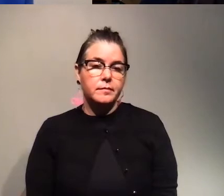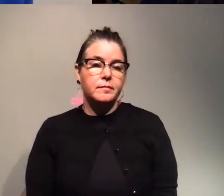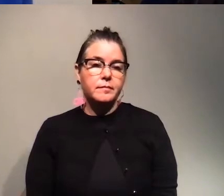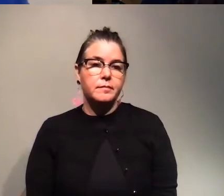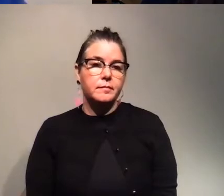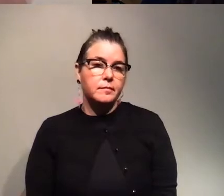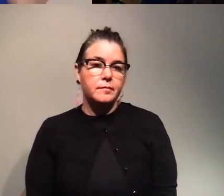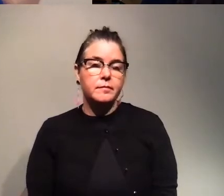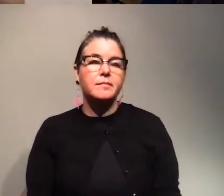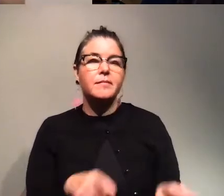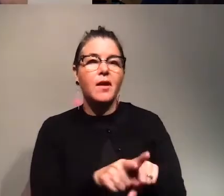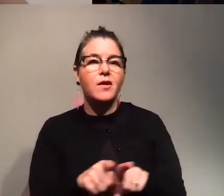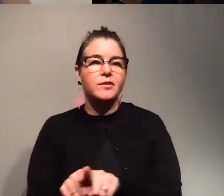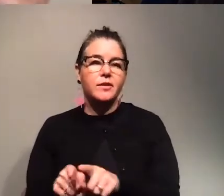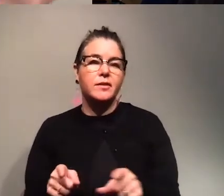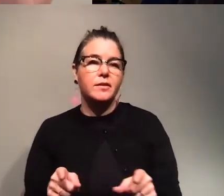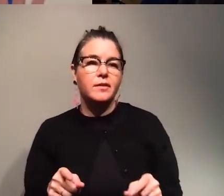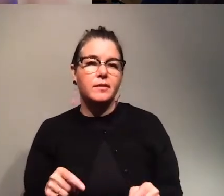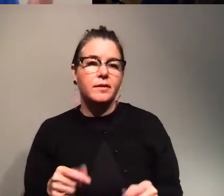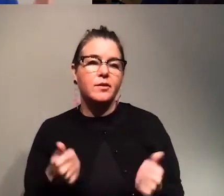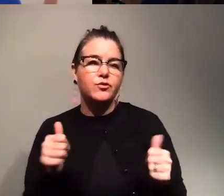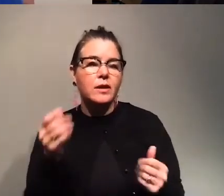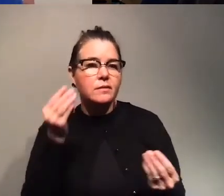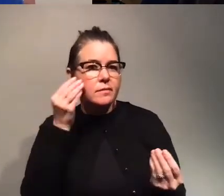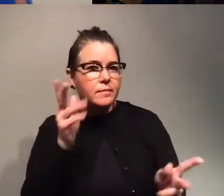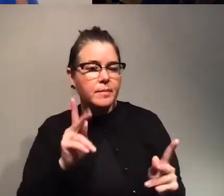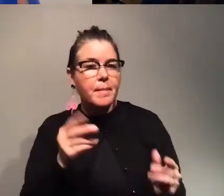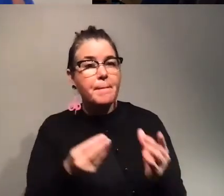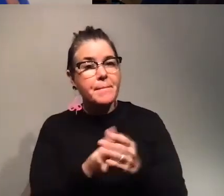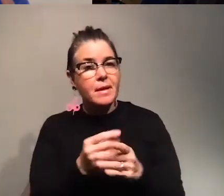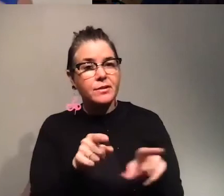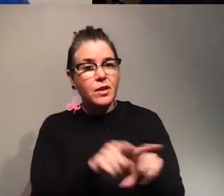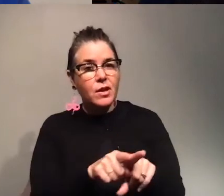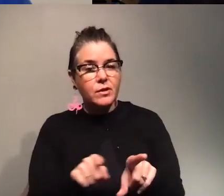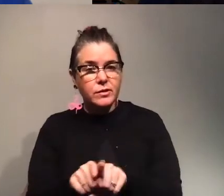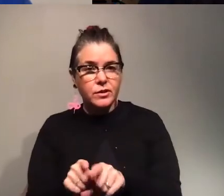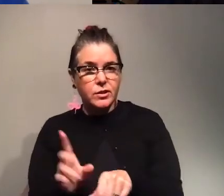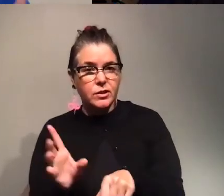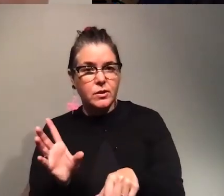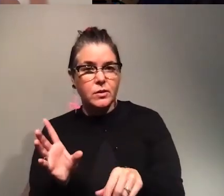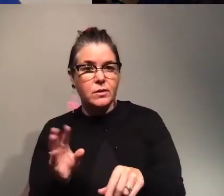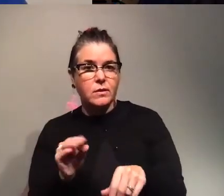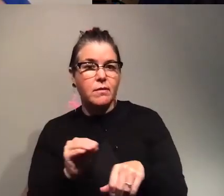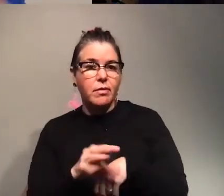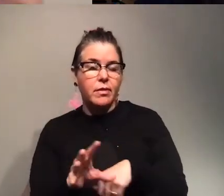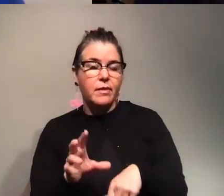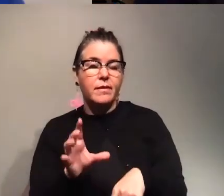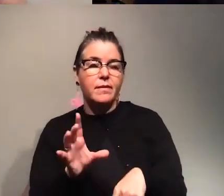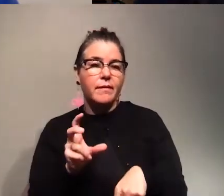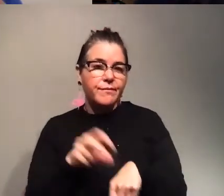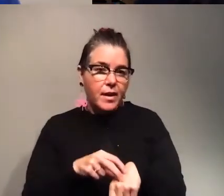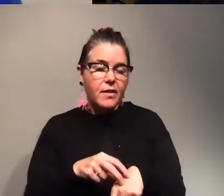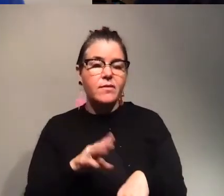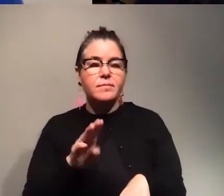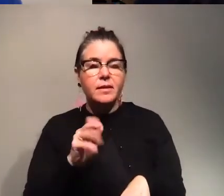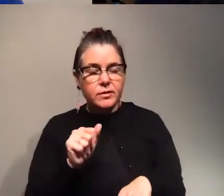yeah and i also like the try to tell people like yeah plants also get infected by viruses or bacteria also and fungi